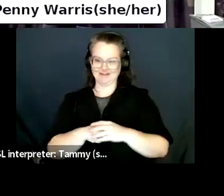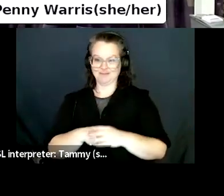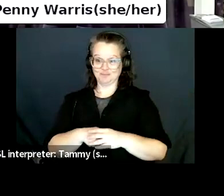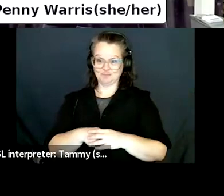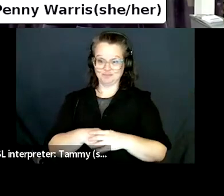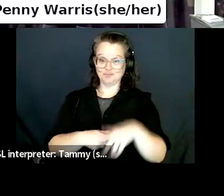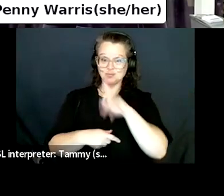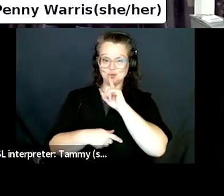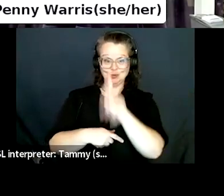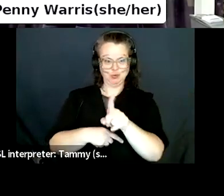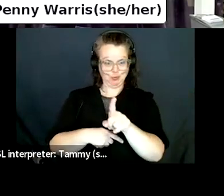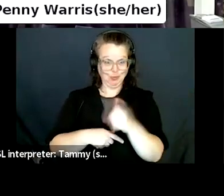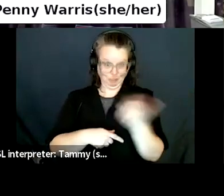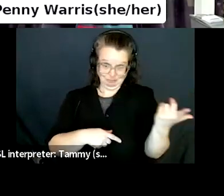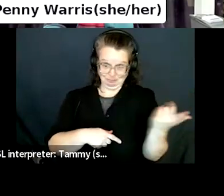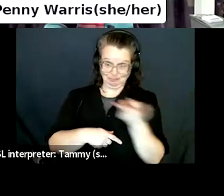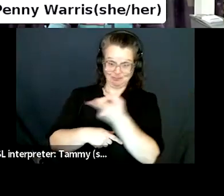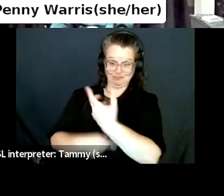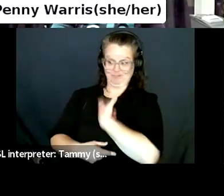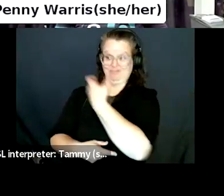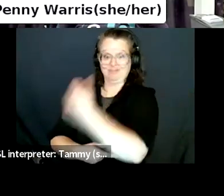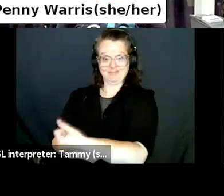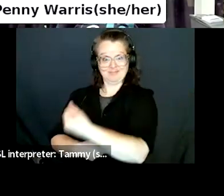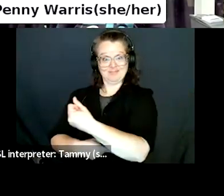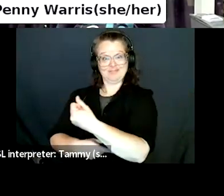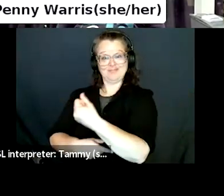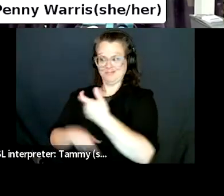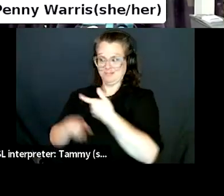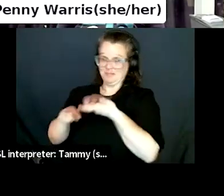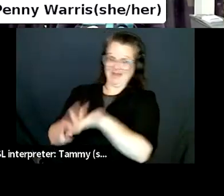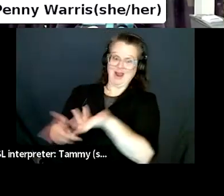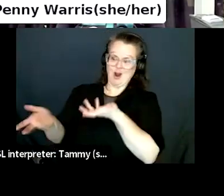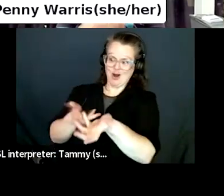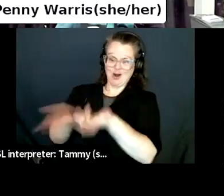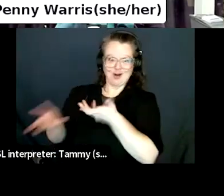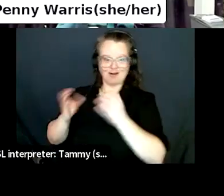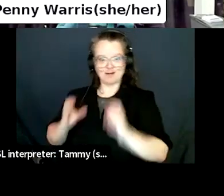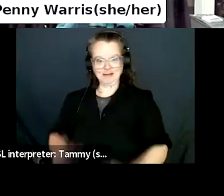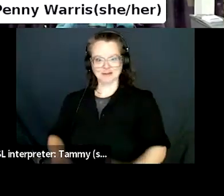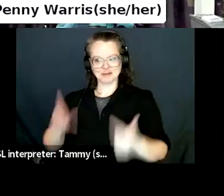Let it be known. Chris, let's hear you.